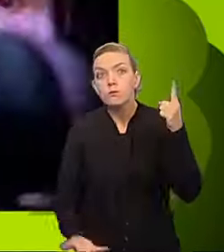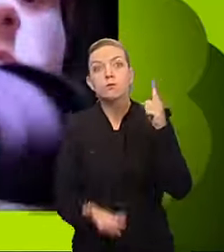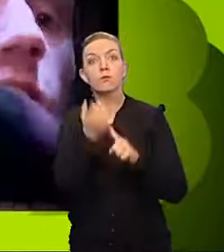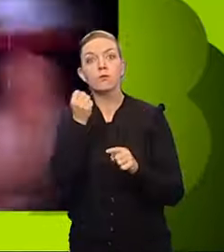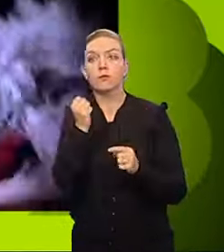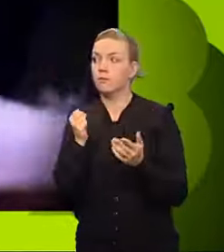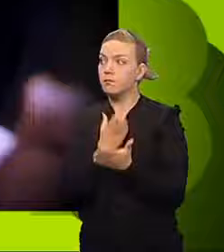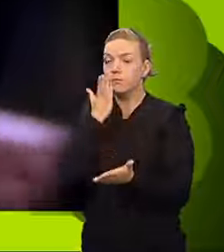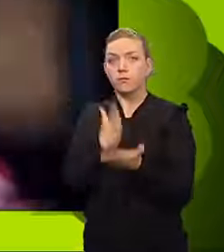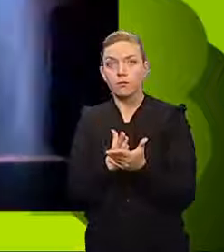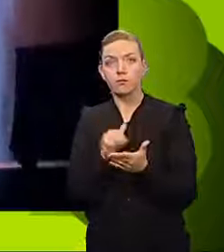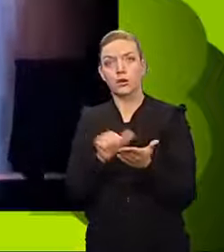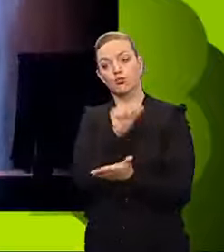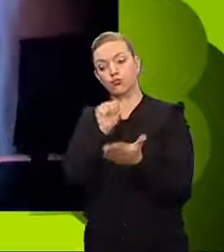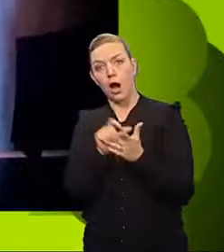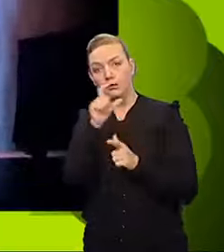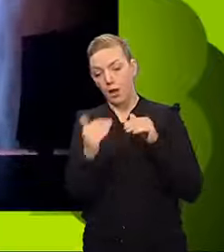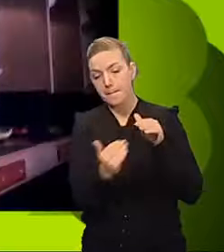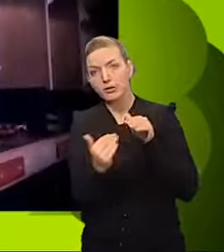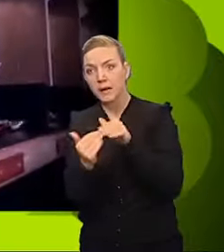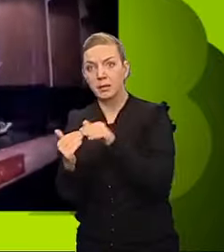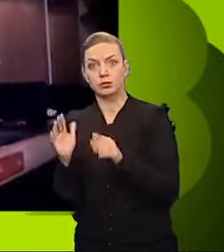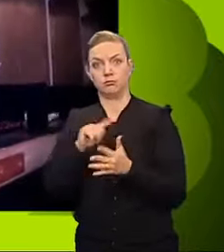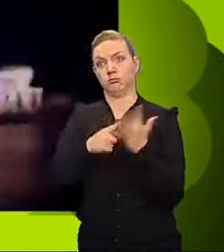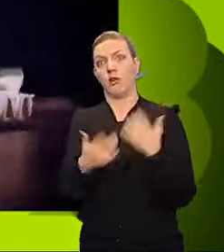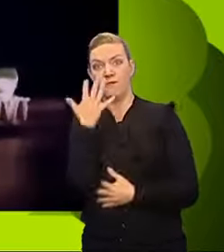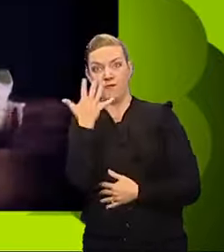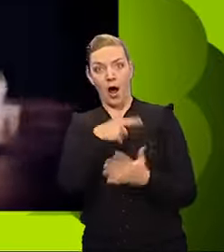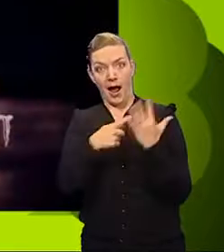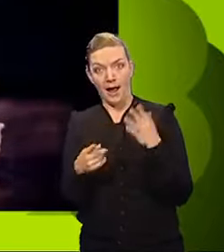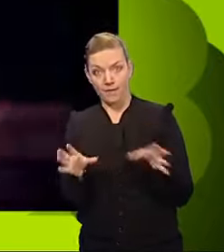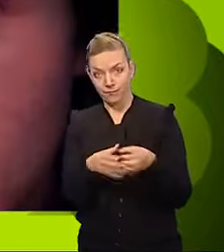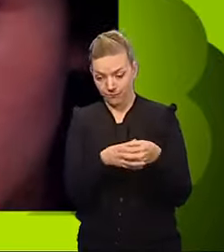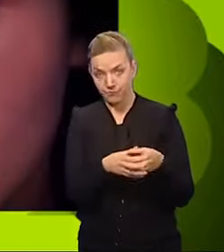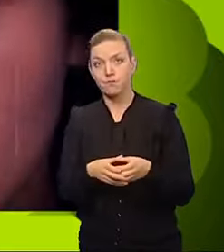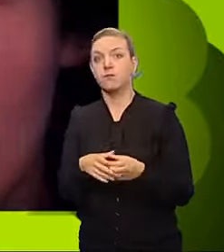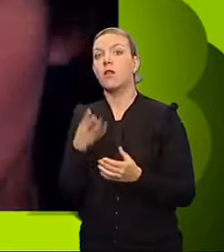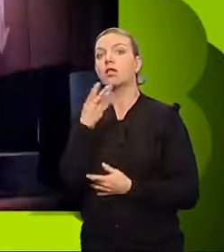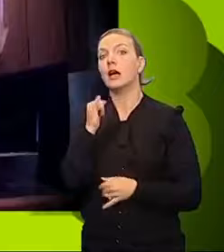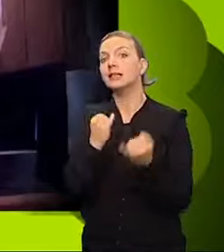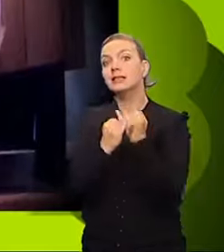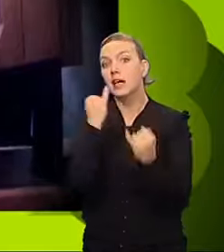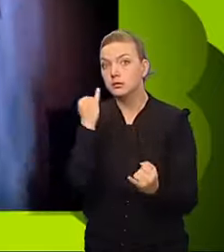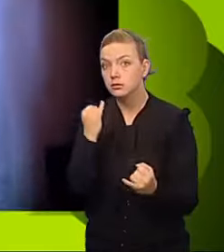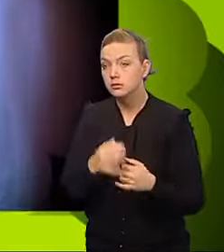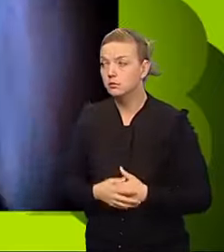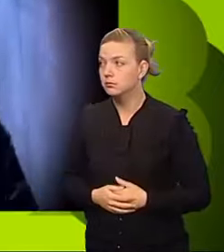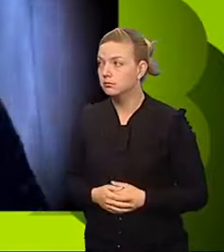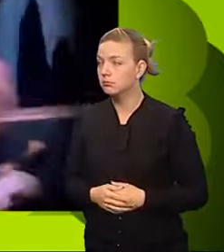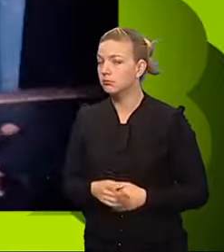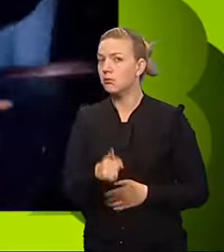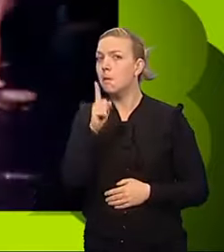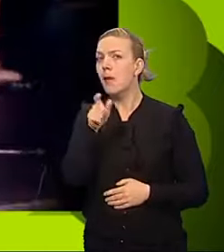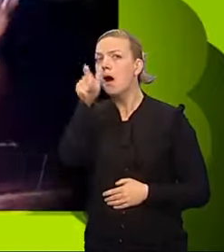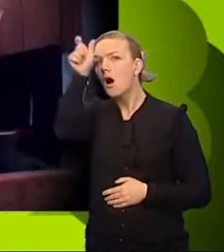correctly fill five of the coloured boxes. They only have 90 seconds to do it. But beware. The